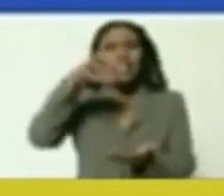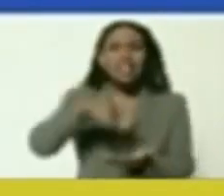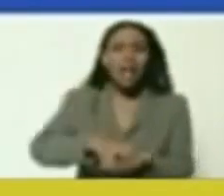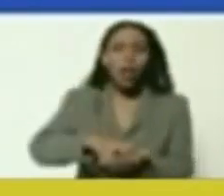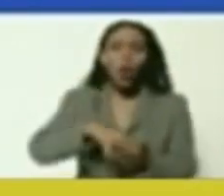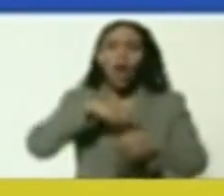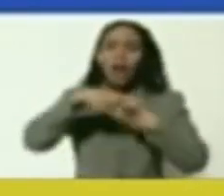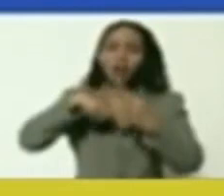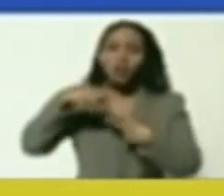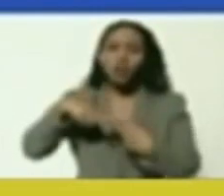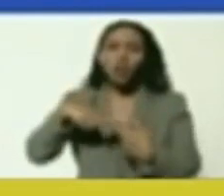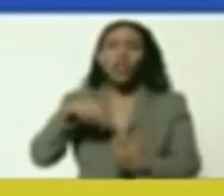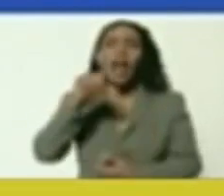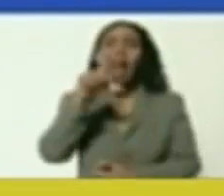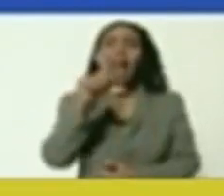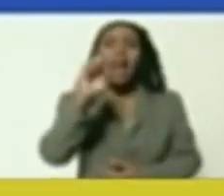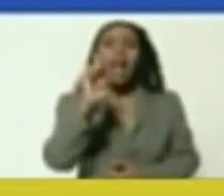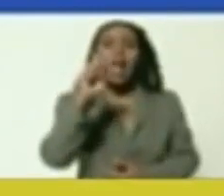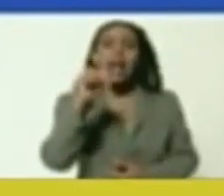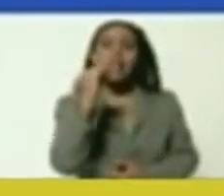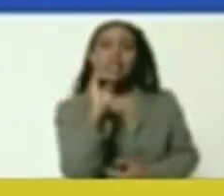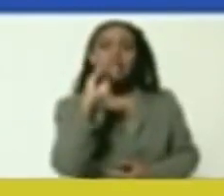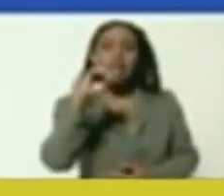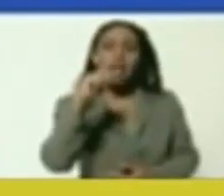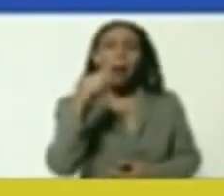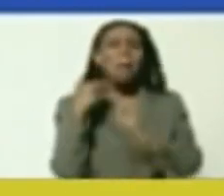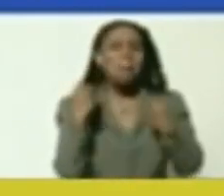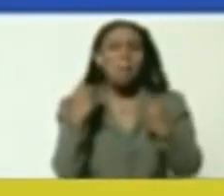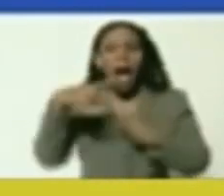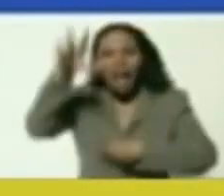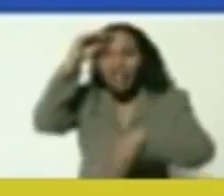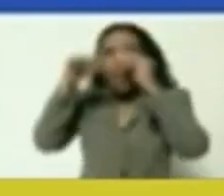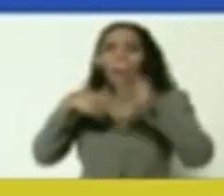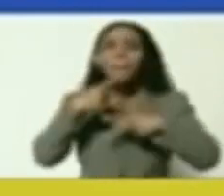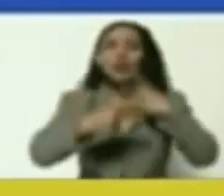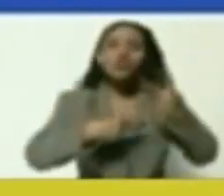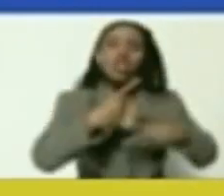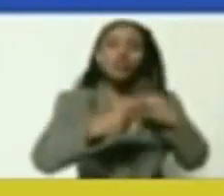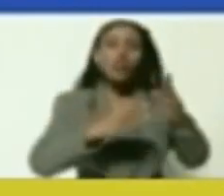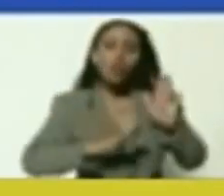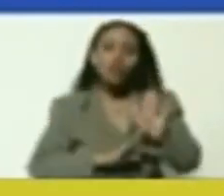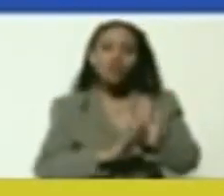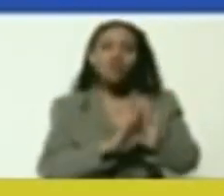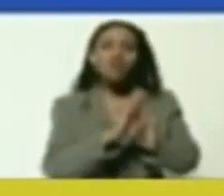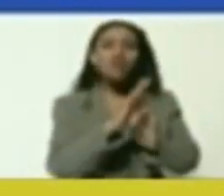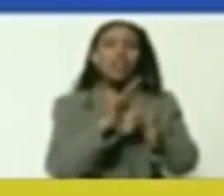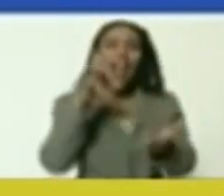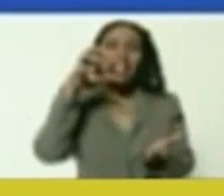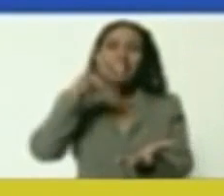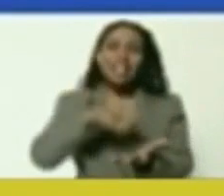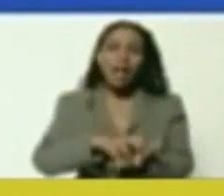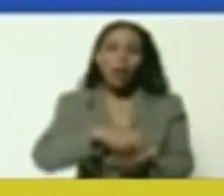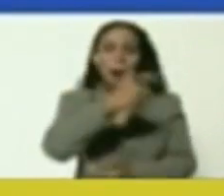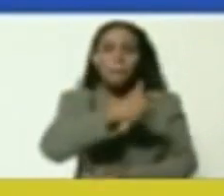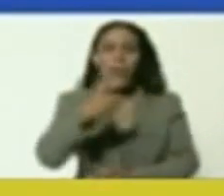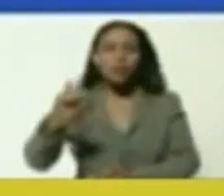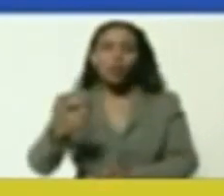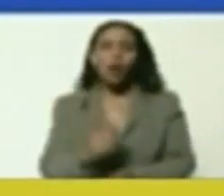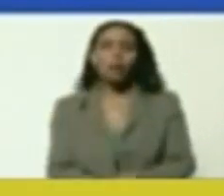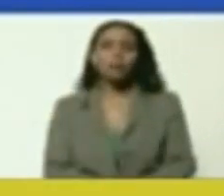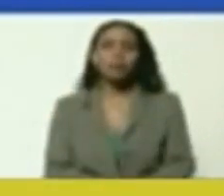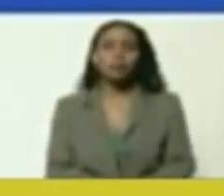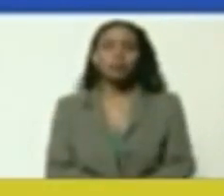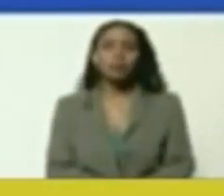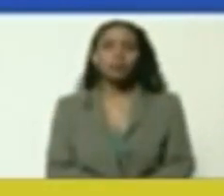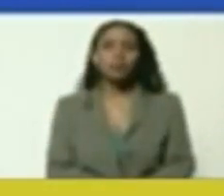I am reading the book The State and the Revolution of Lenin to understand the processes of the state's